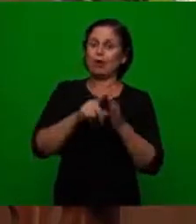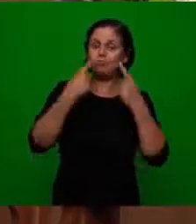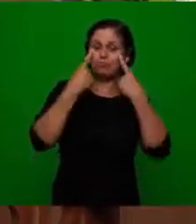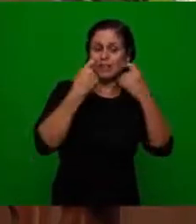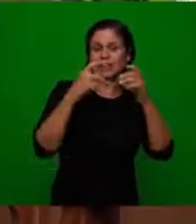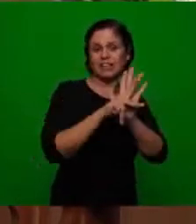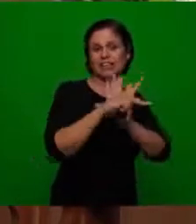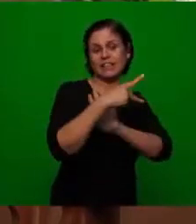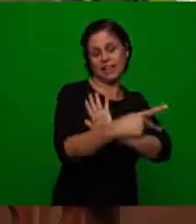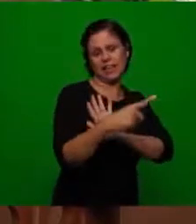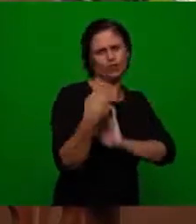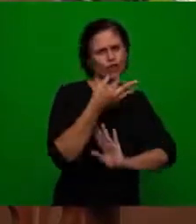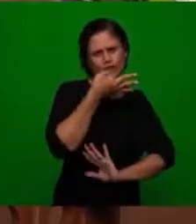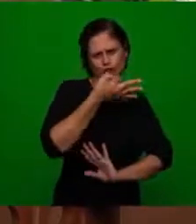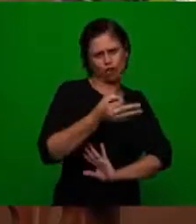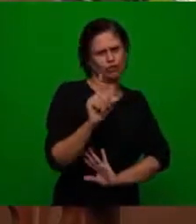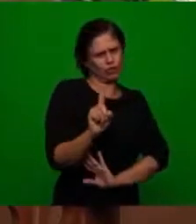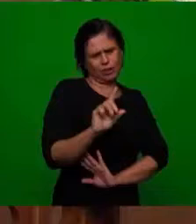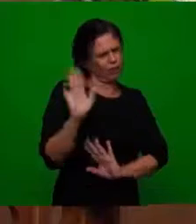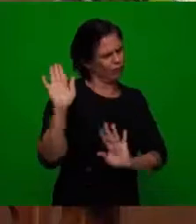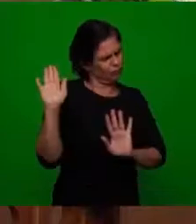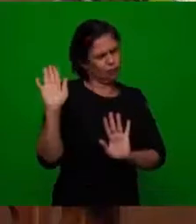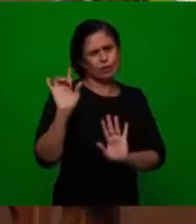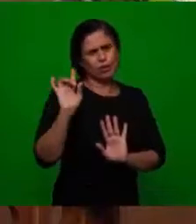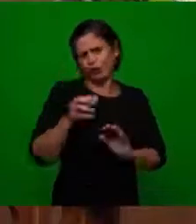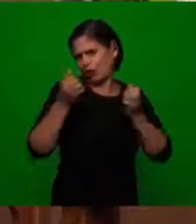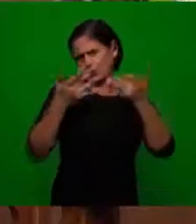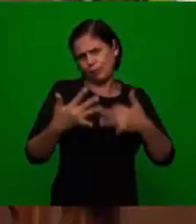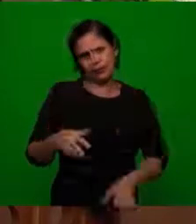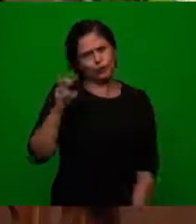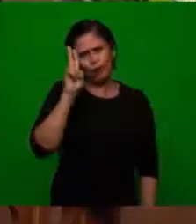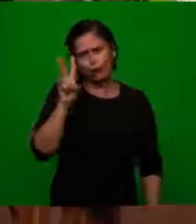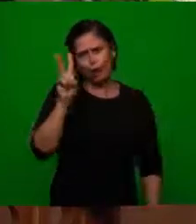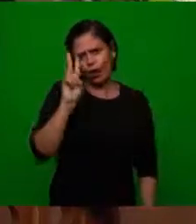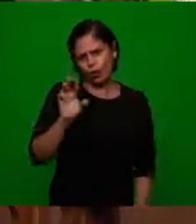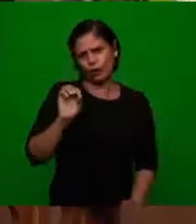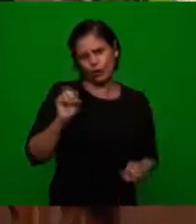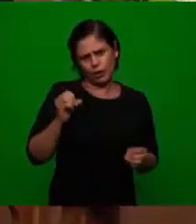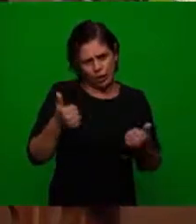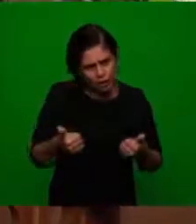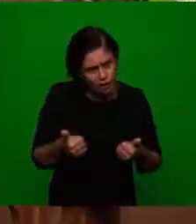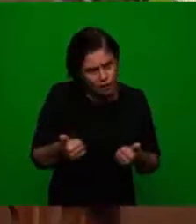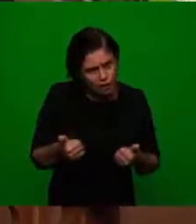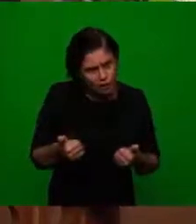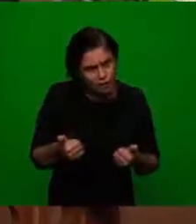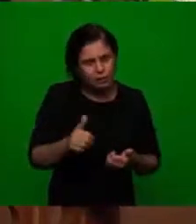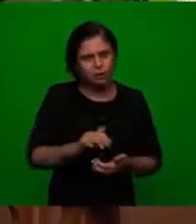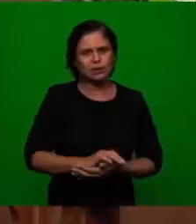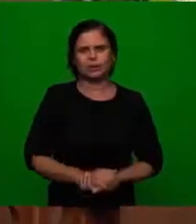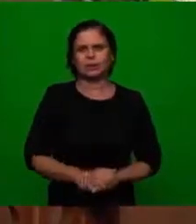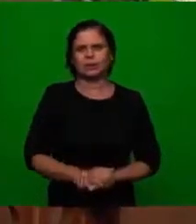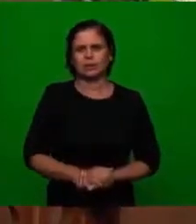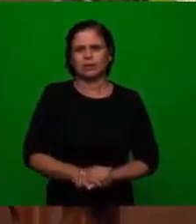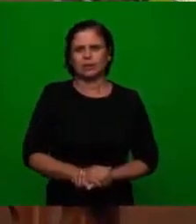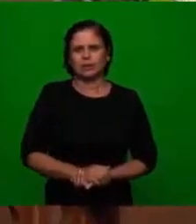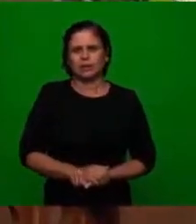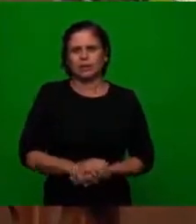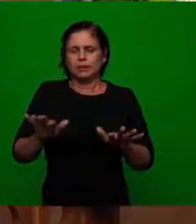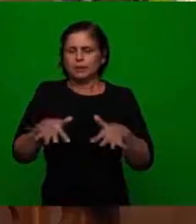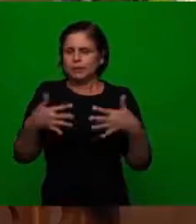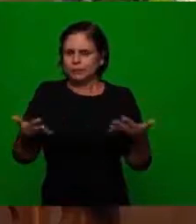raising of kings and all of it I'm not criticizing any of it we're just saying what is history